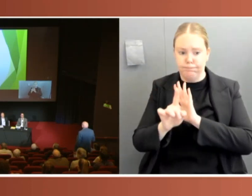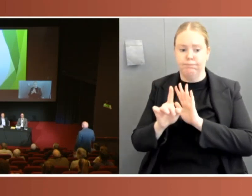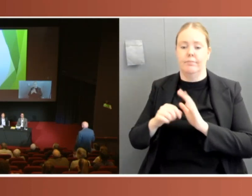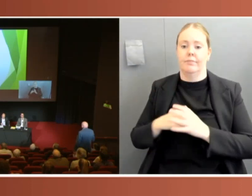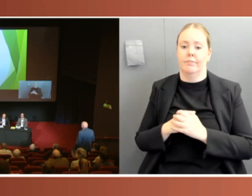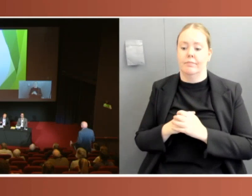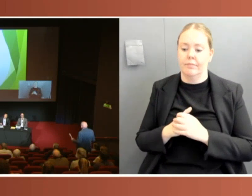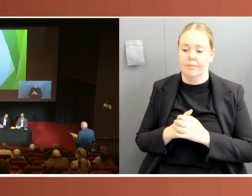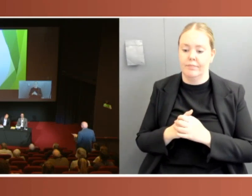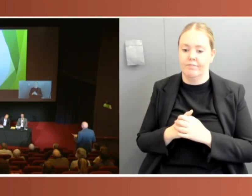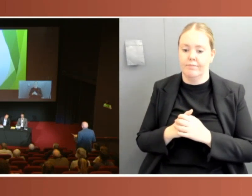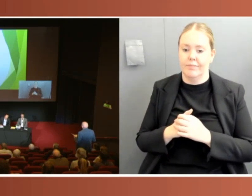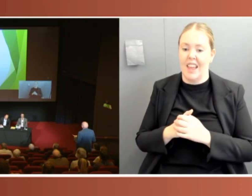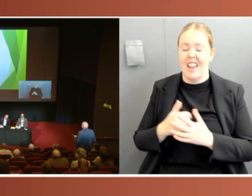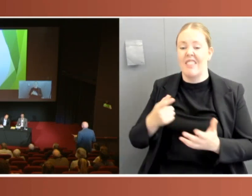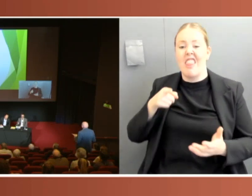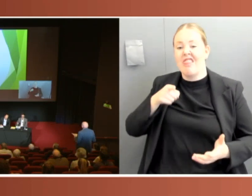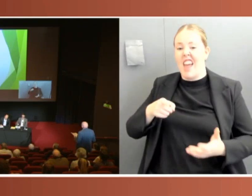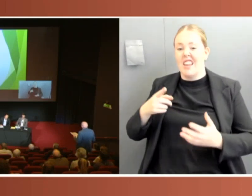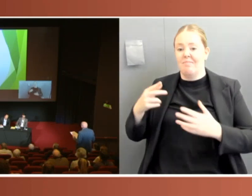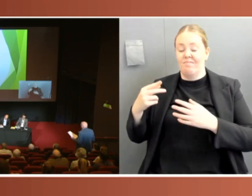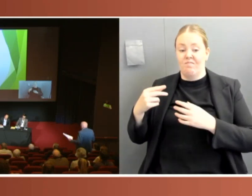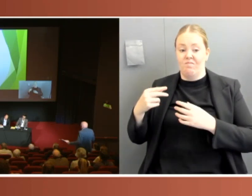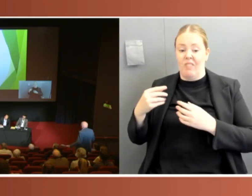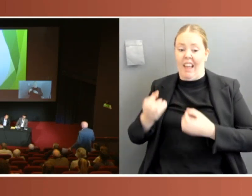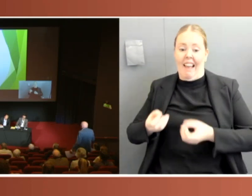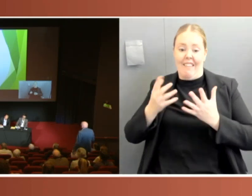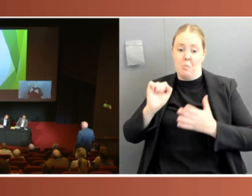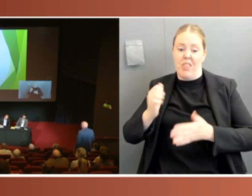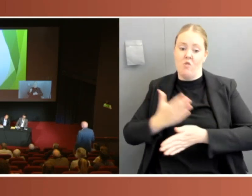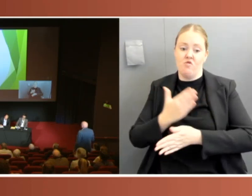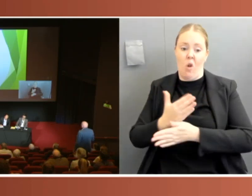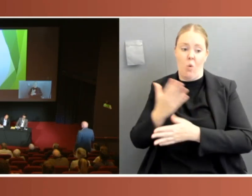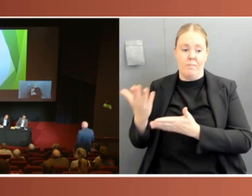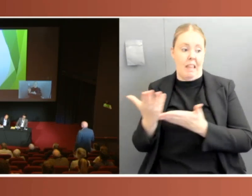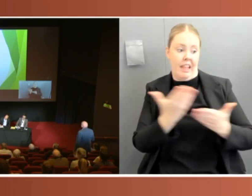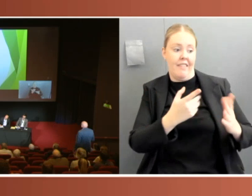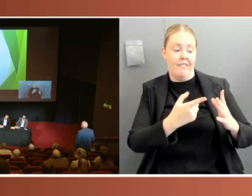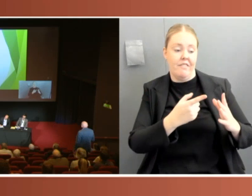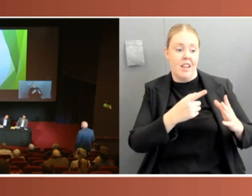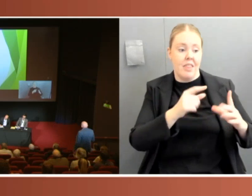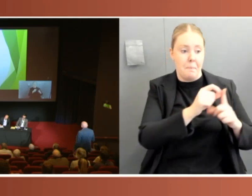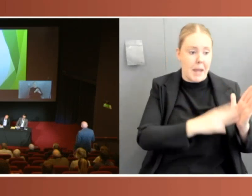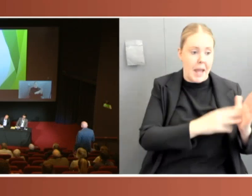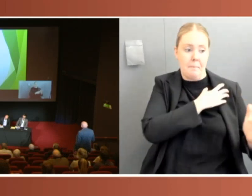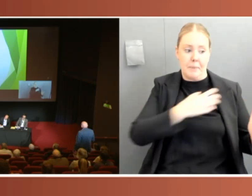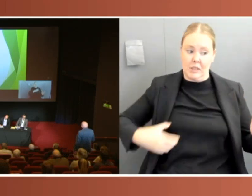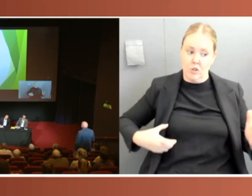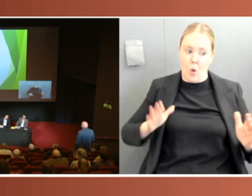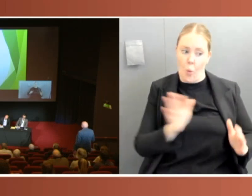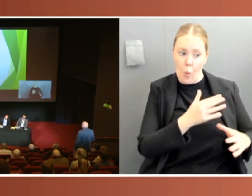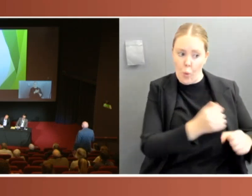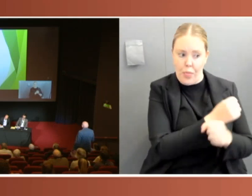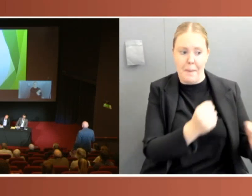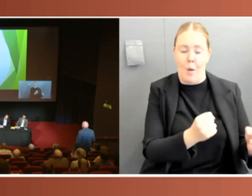And to some extent I thought that might be a little unfair. I expected a little more empirical detail,